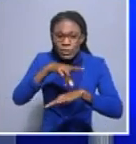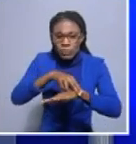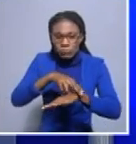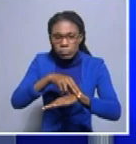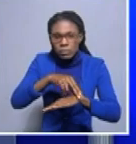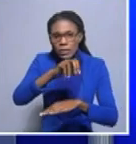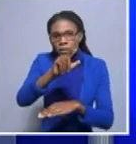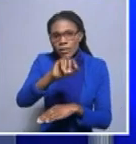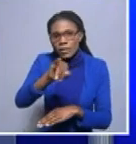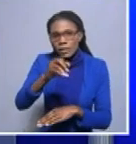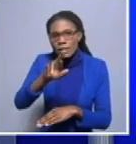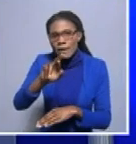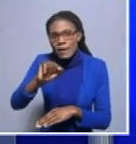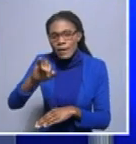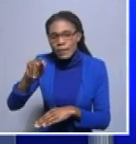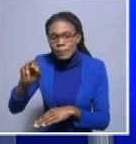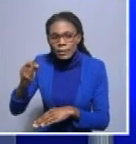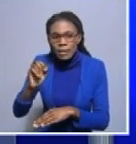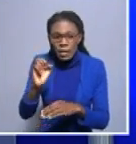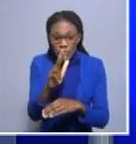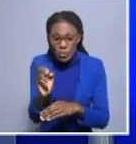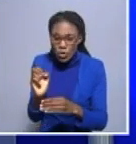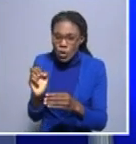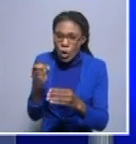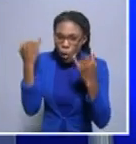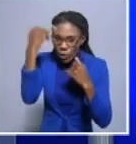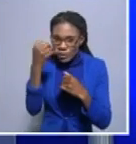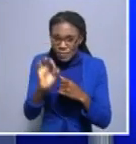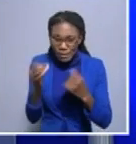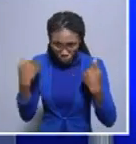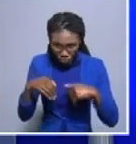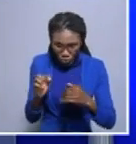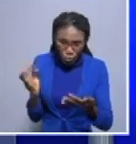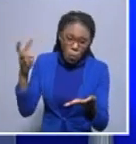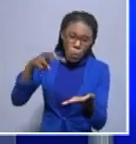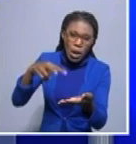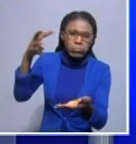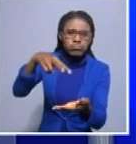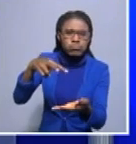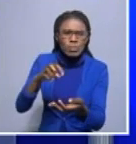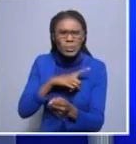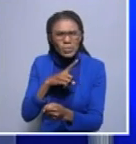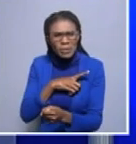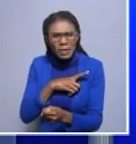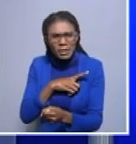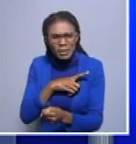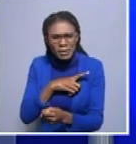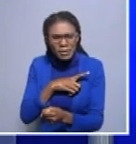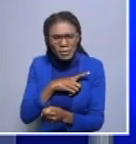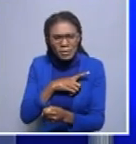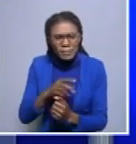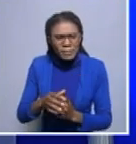struggle veteran Ngatukutuka Chiriange. What is the misunderstanding that the government hoped to clear up around that specific event?